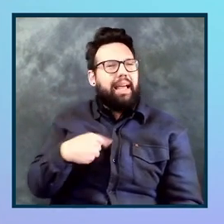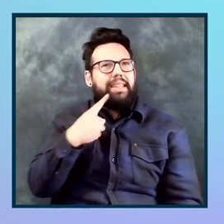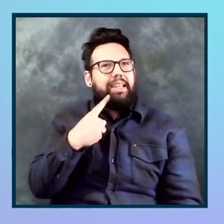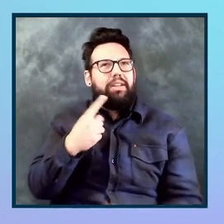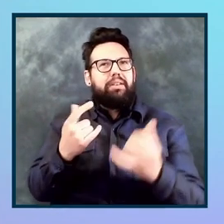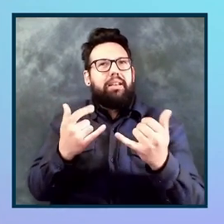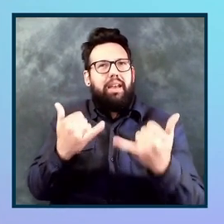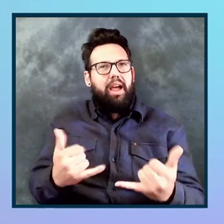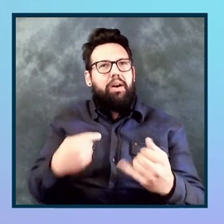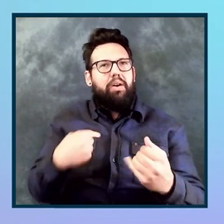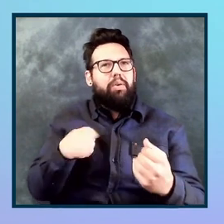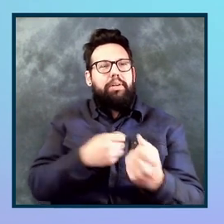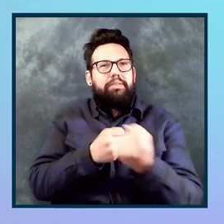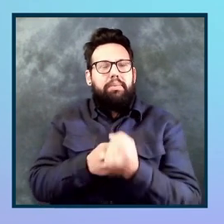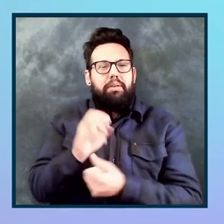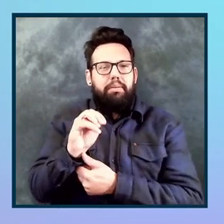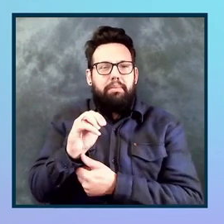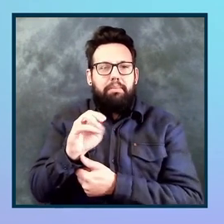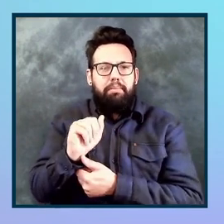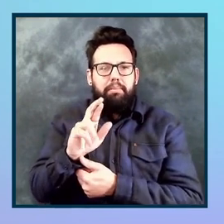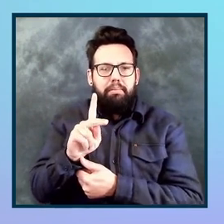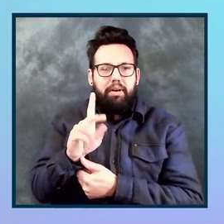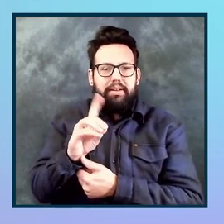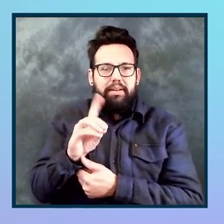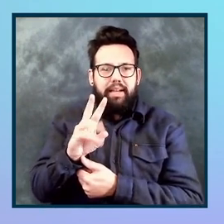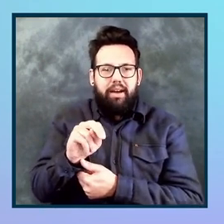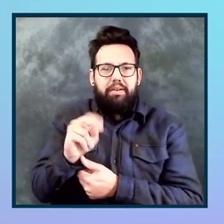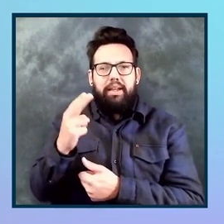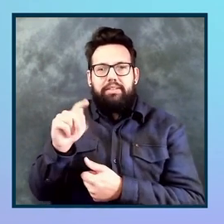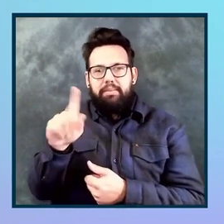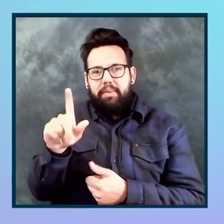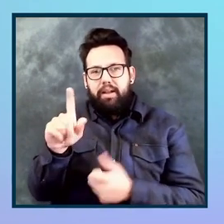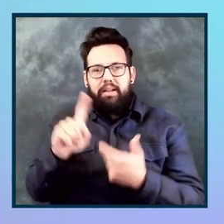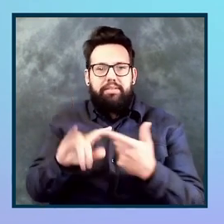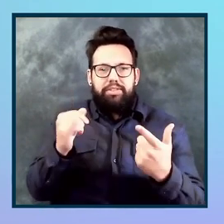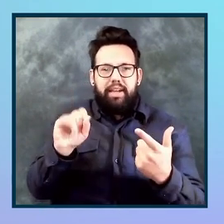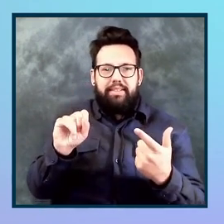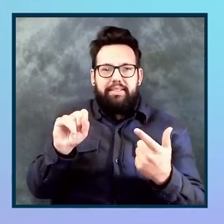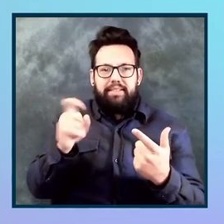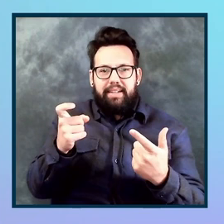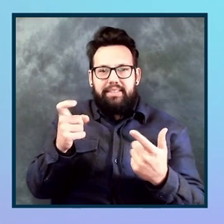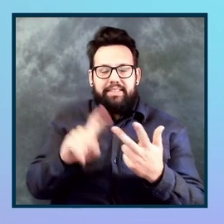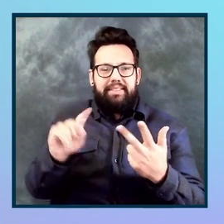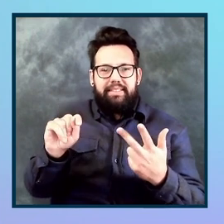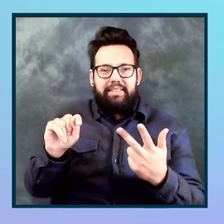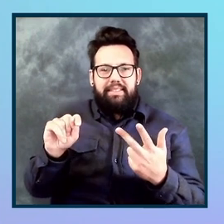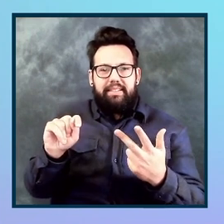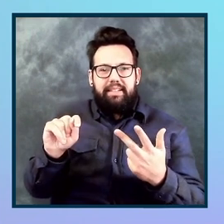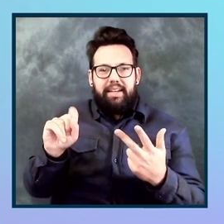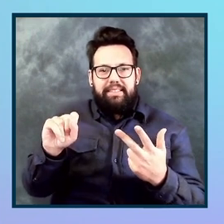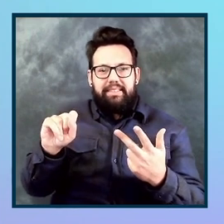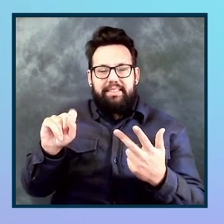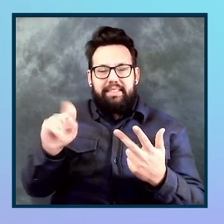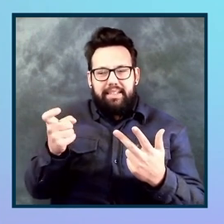um, markdown, HTML, JSX, TSX, uh, view, maybe. I don't know